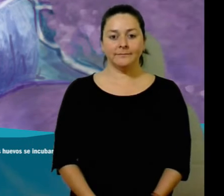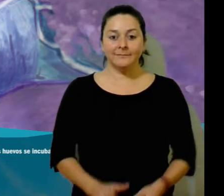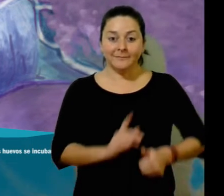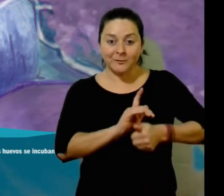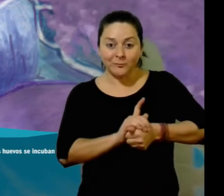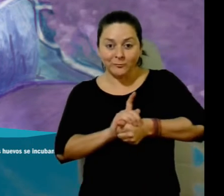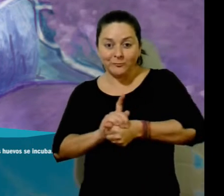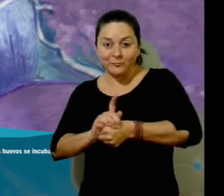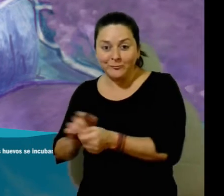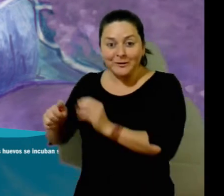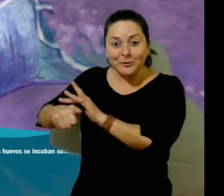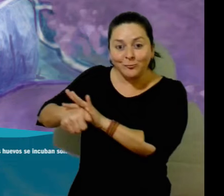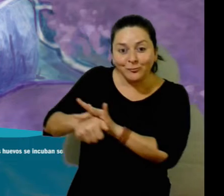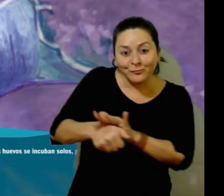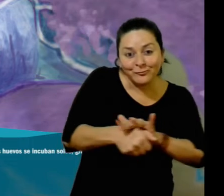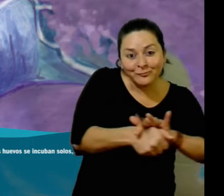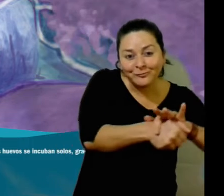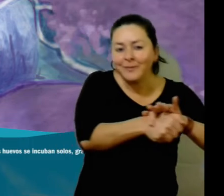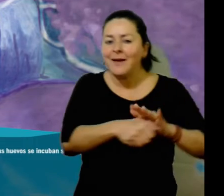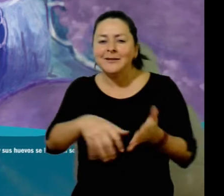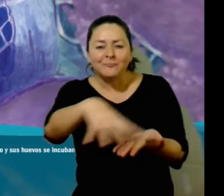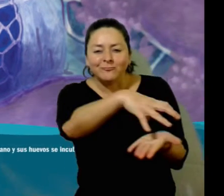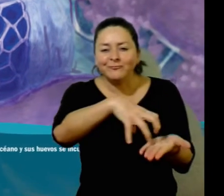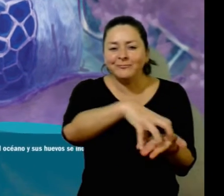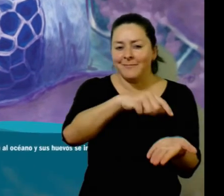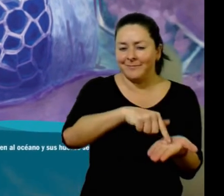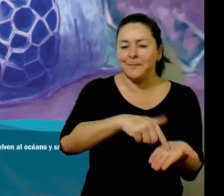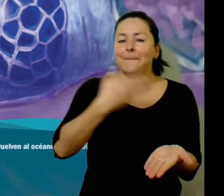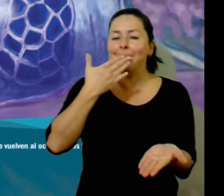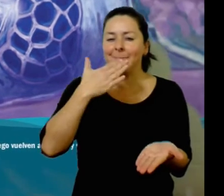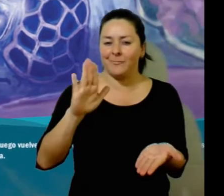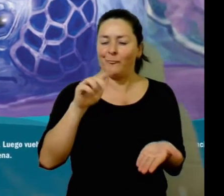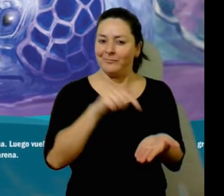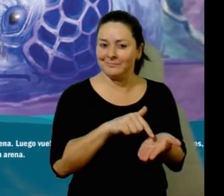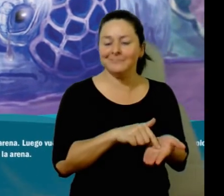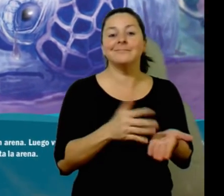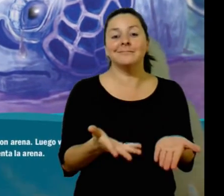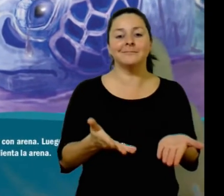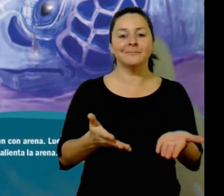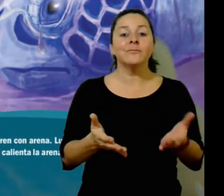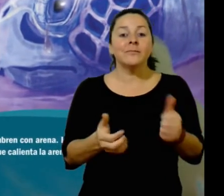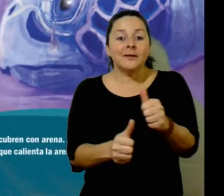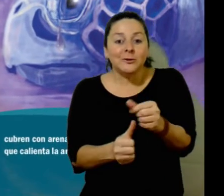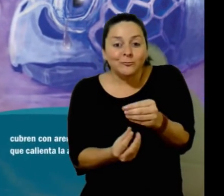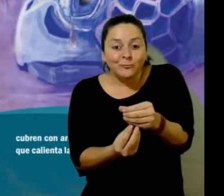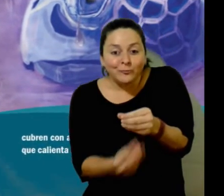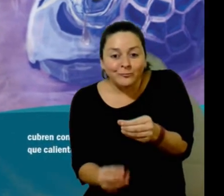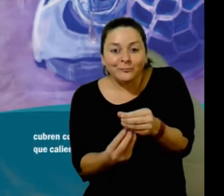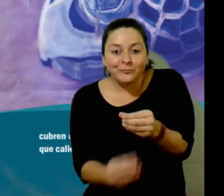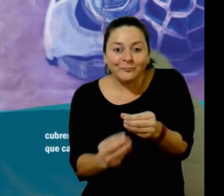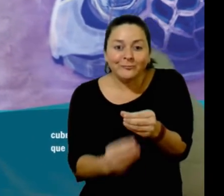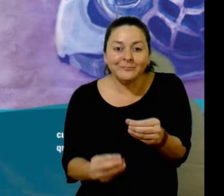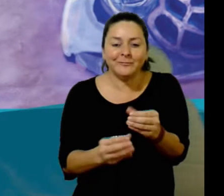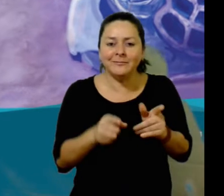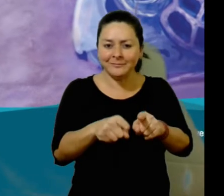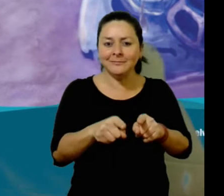Hun and Midas have found the best spot on the beach to lay their eggs. Careful and patient, they dig a